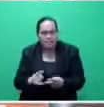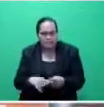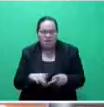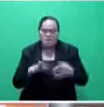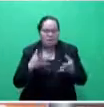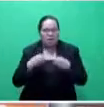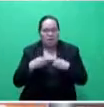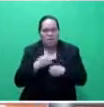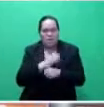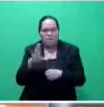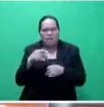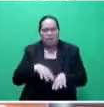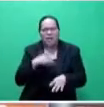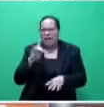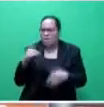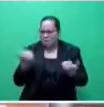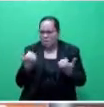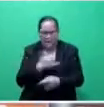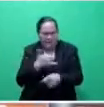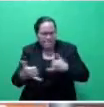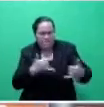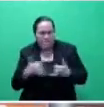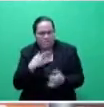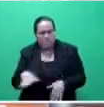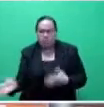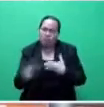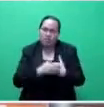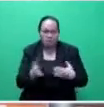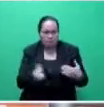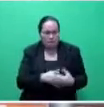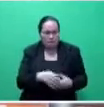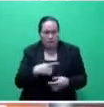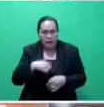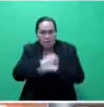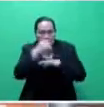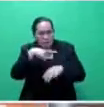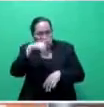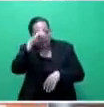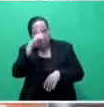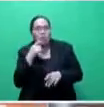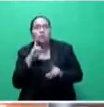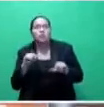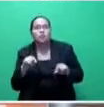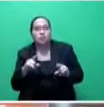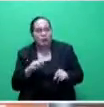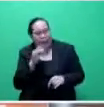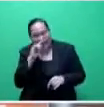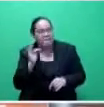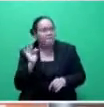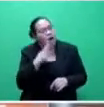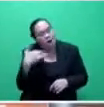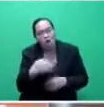What are we going to do? What are we going to do? We can't force him or her legally to open the factory.